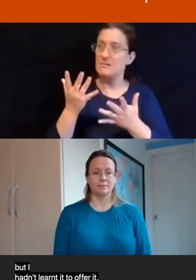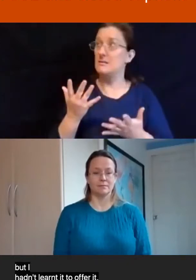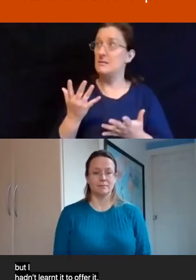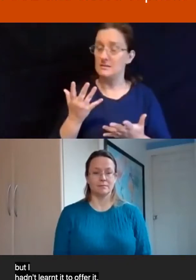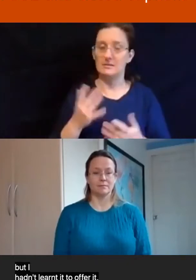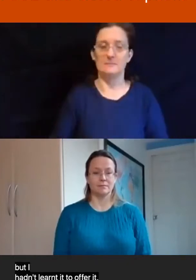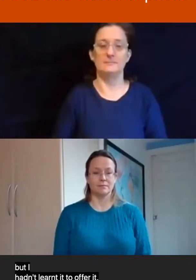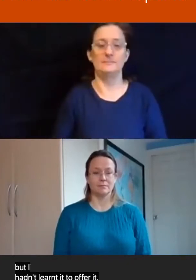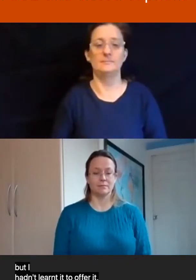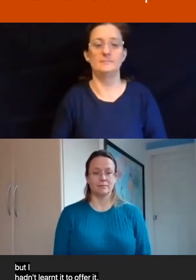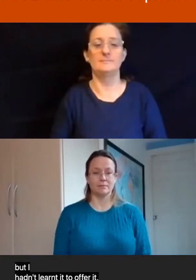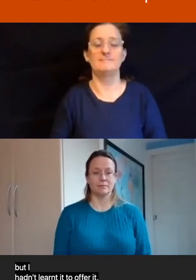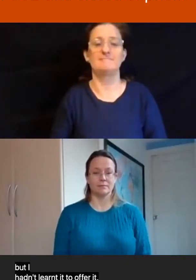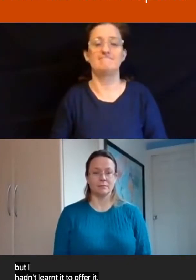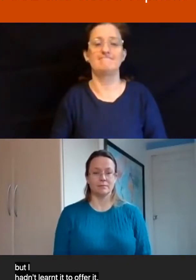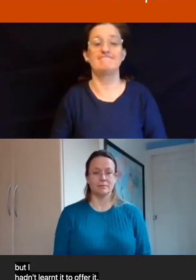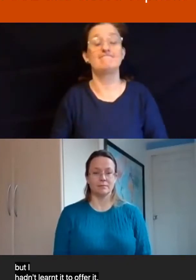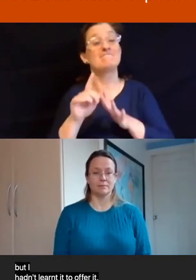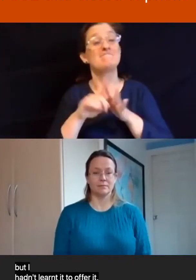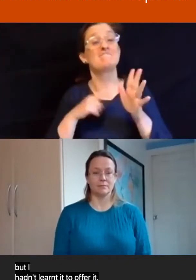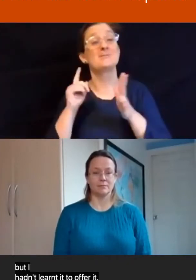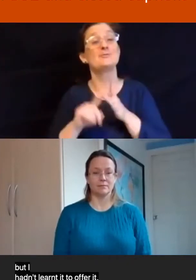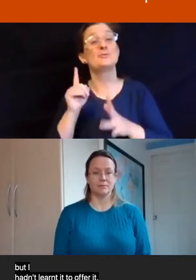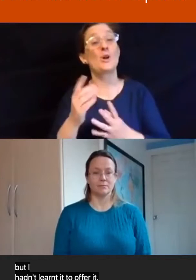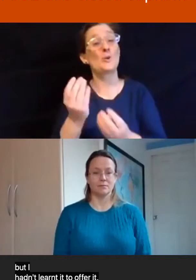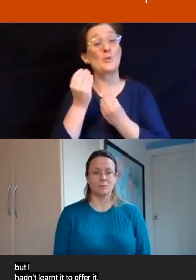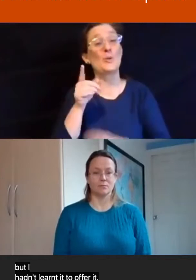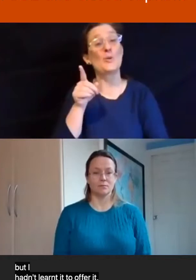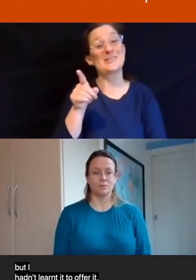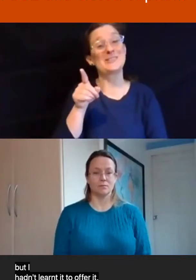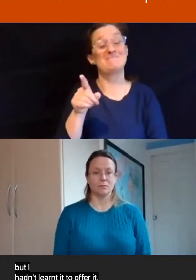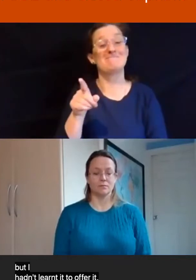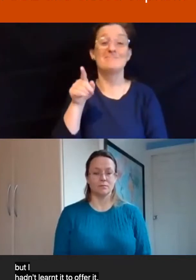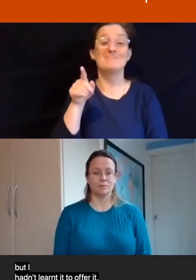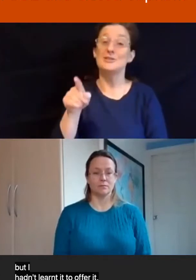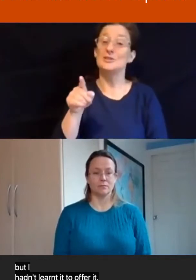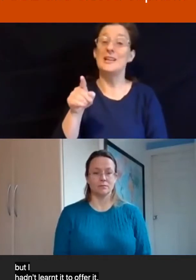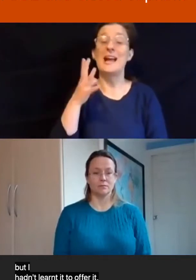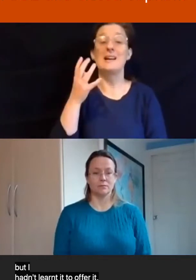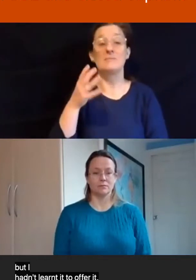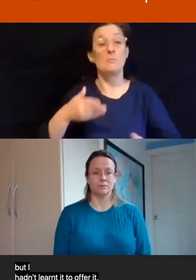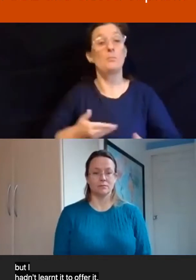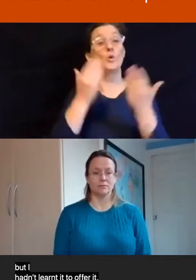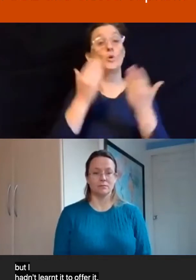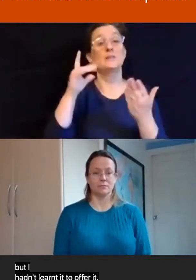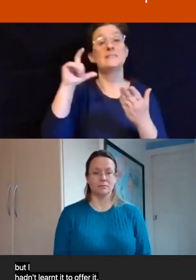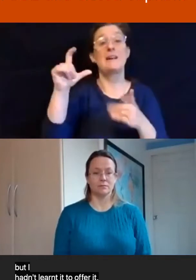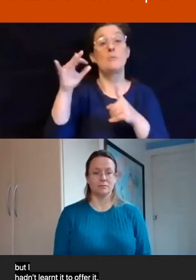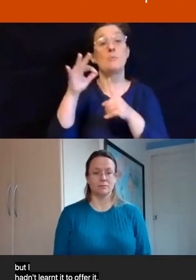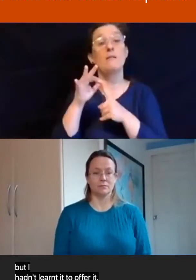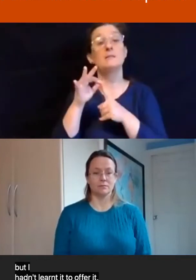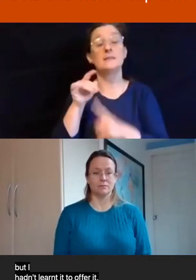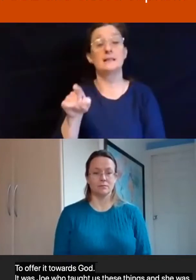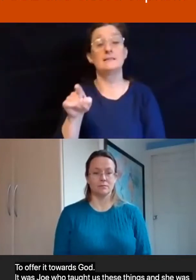It was Jo who taught us these things, and she was born with severe cerebral palsy, communicating